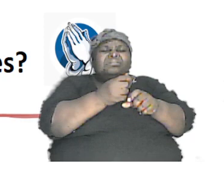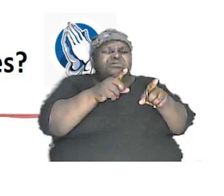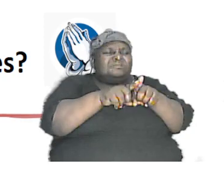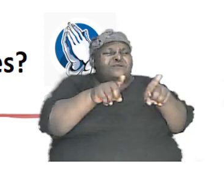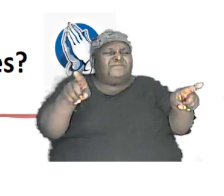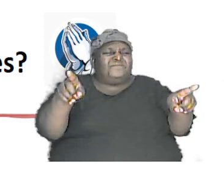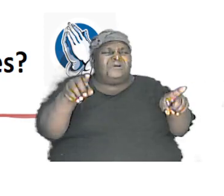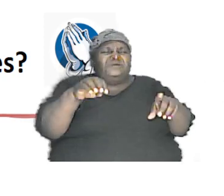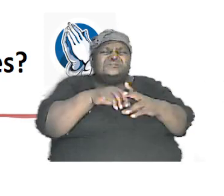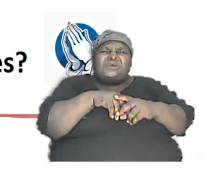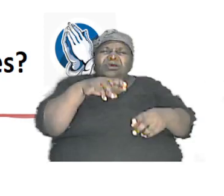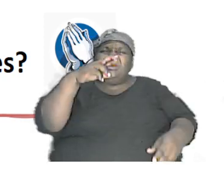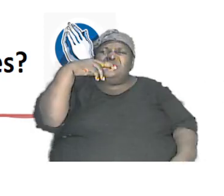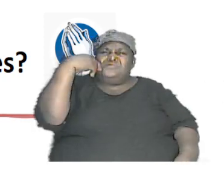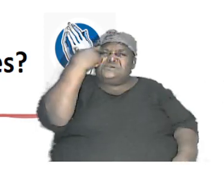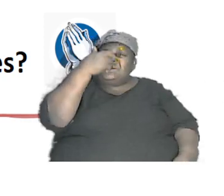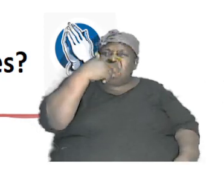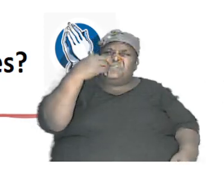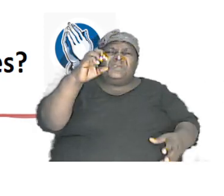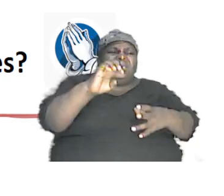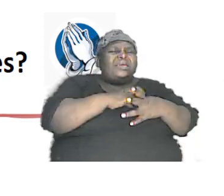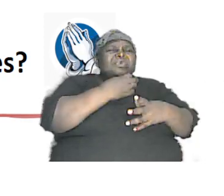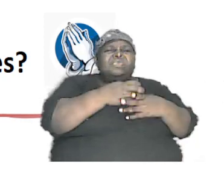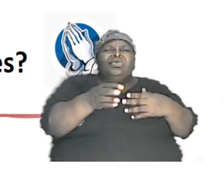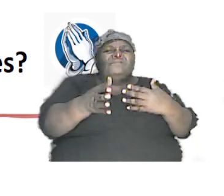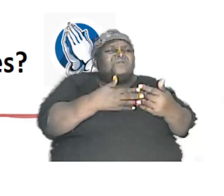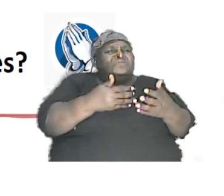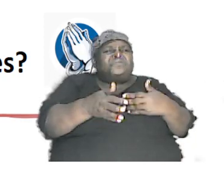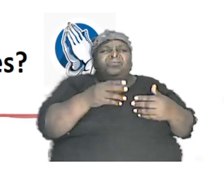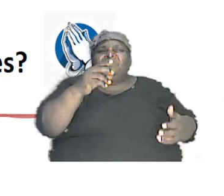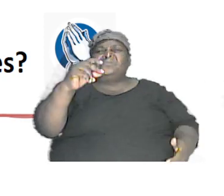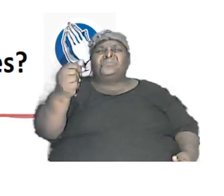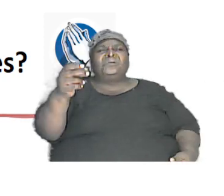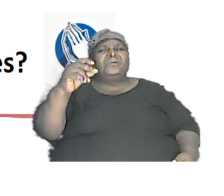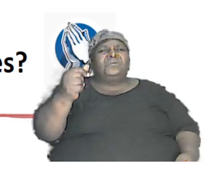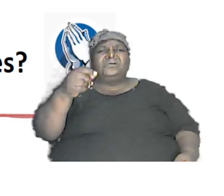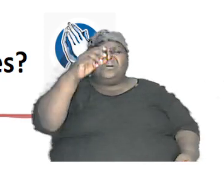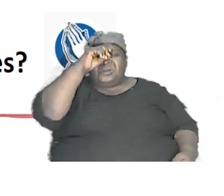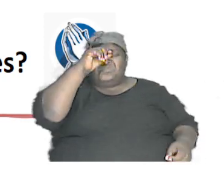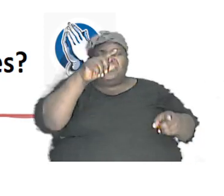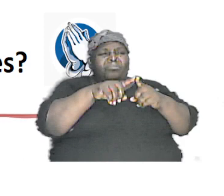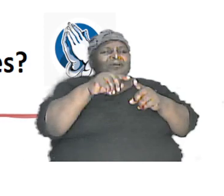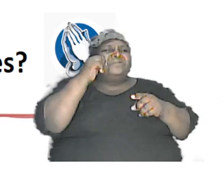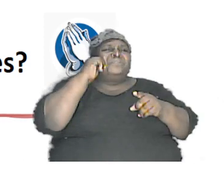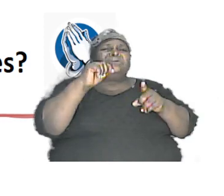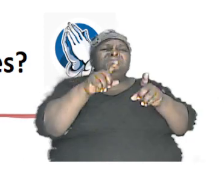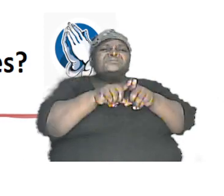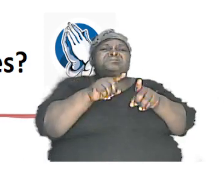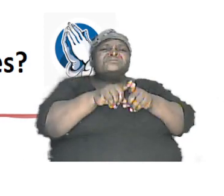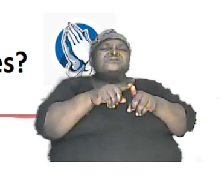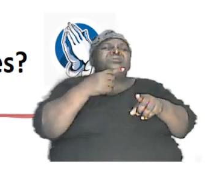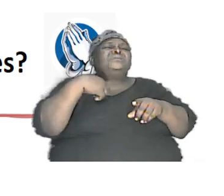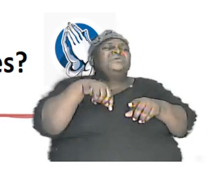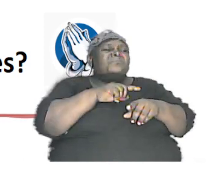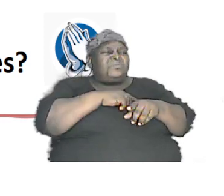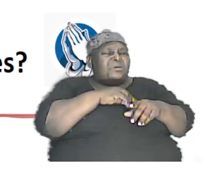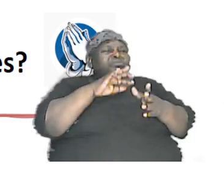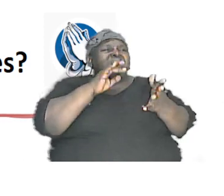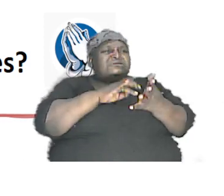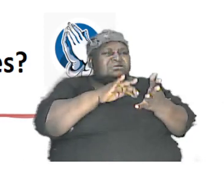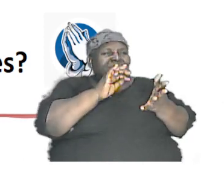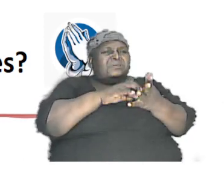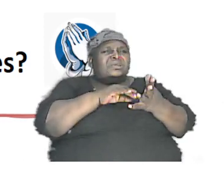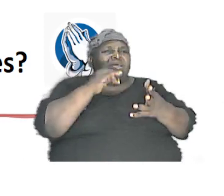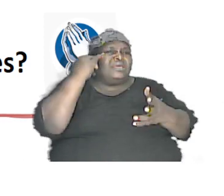even though they are dogs brothers and sisters we will discuss that and if you see